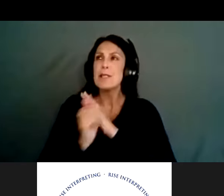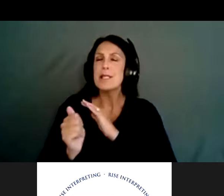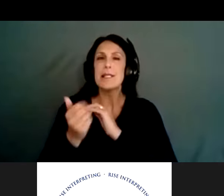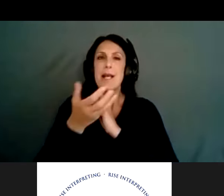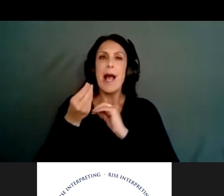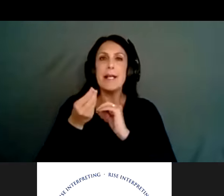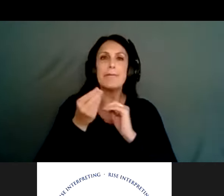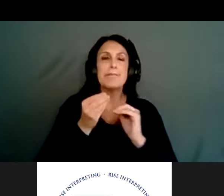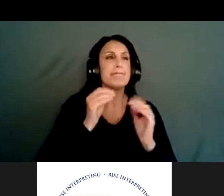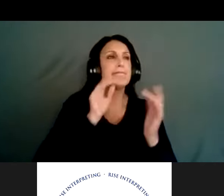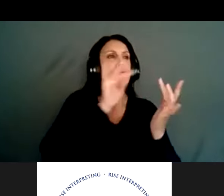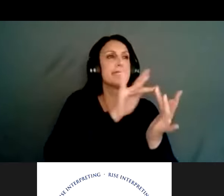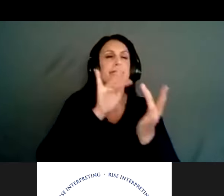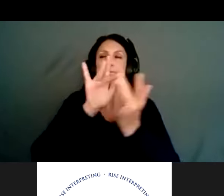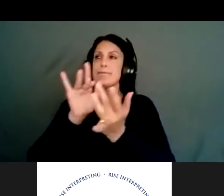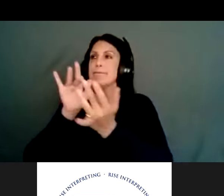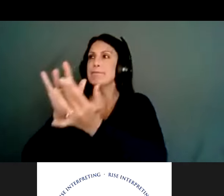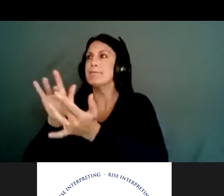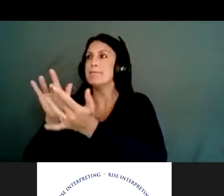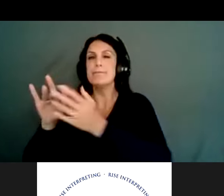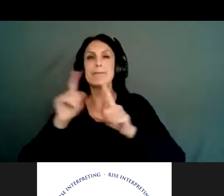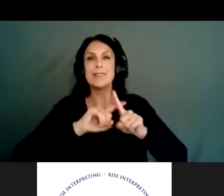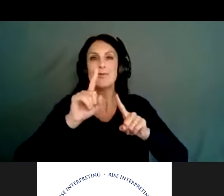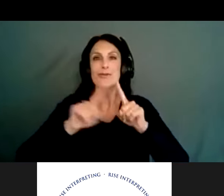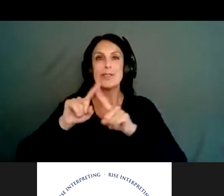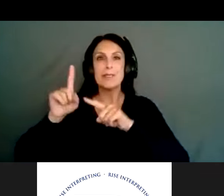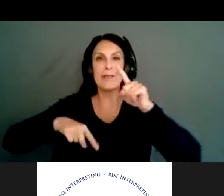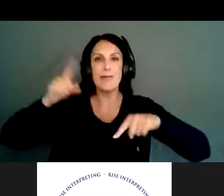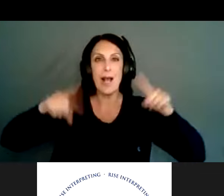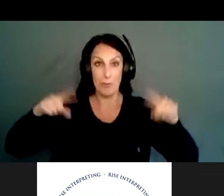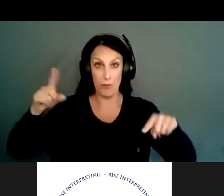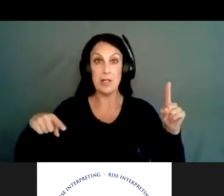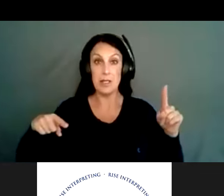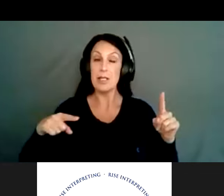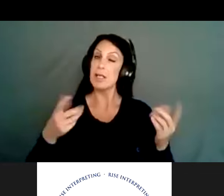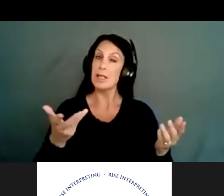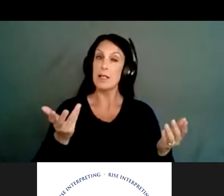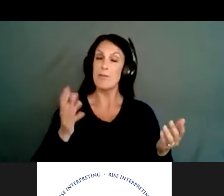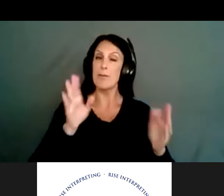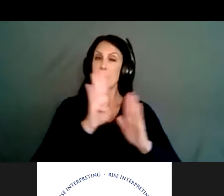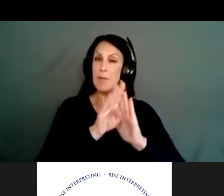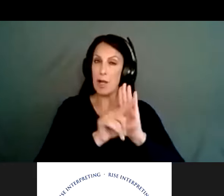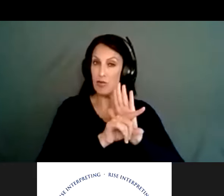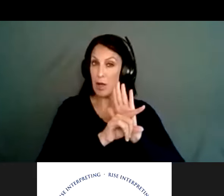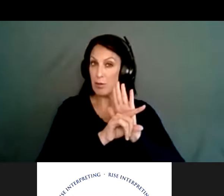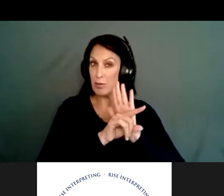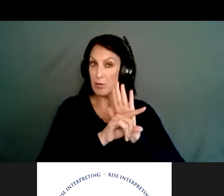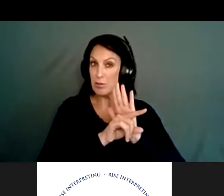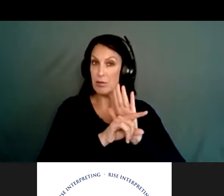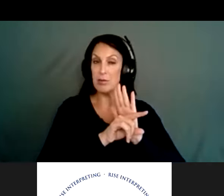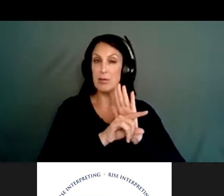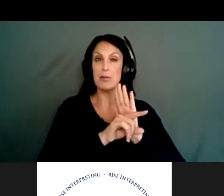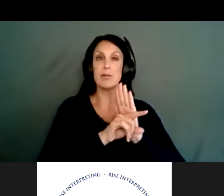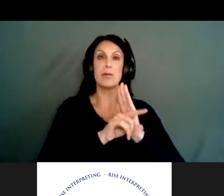um, our, our prevention strategy. Um, so, you know, backgrounds could be, uh, example,